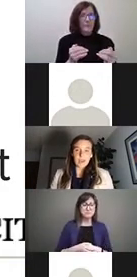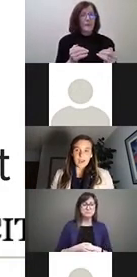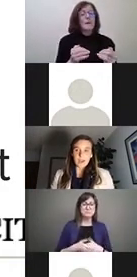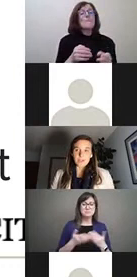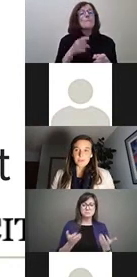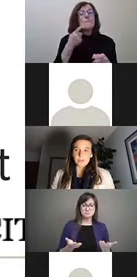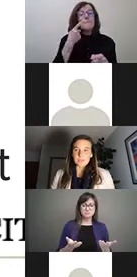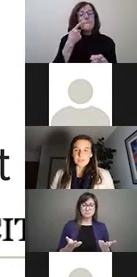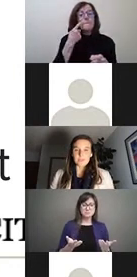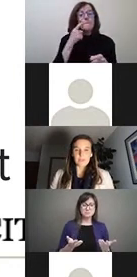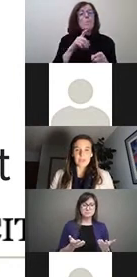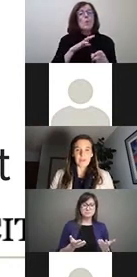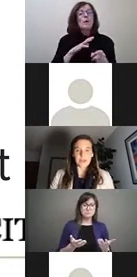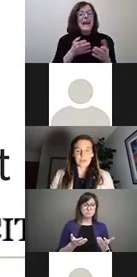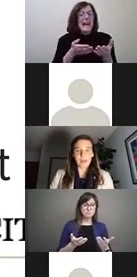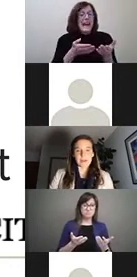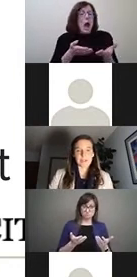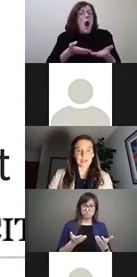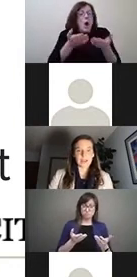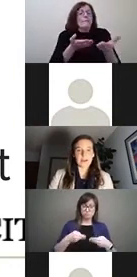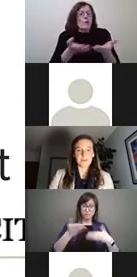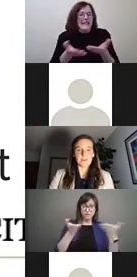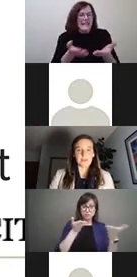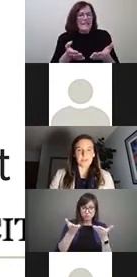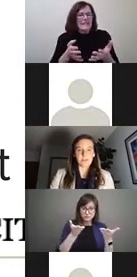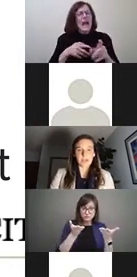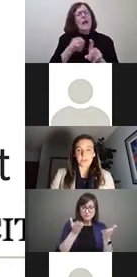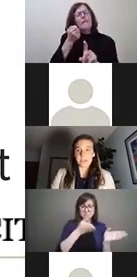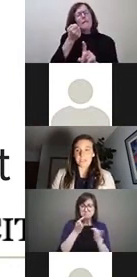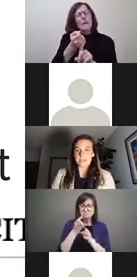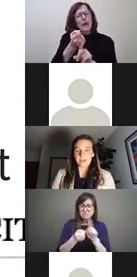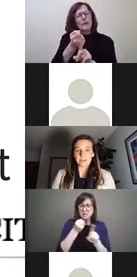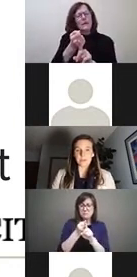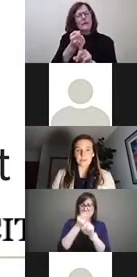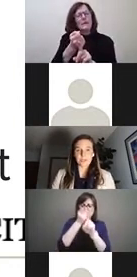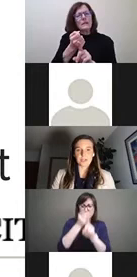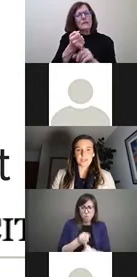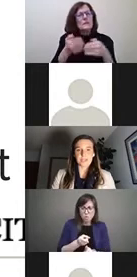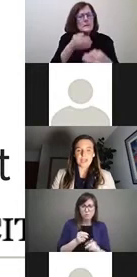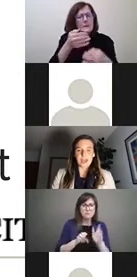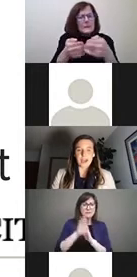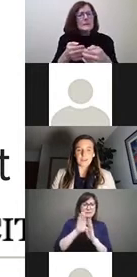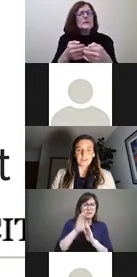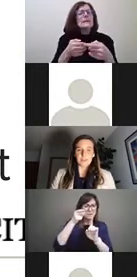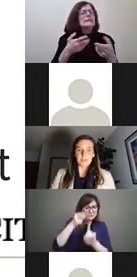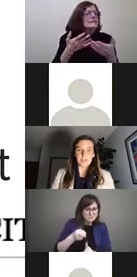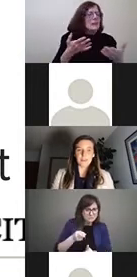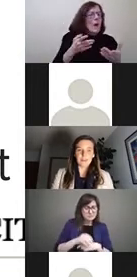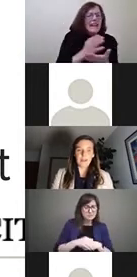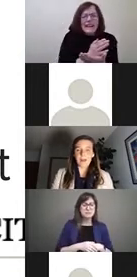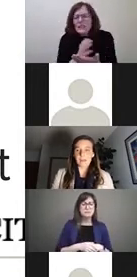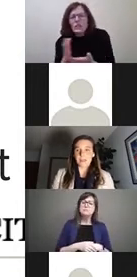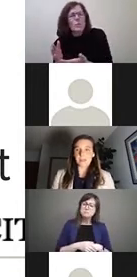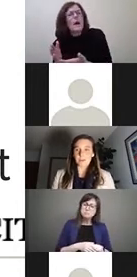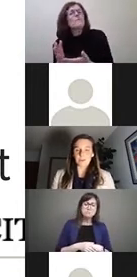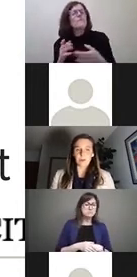of actual service delivery and how that impacts trajectories and developmental trajectories, there's a number